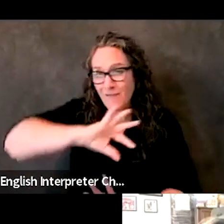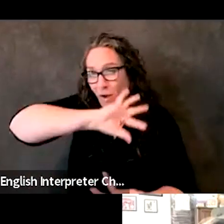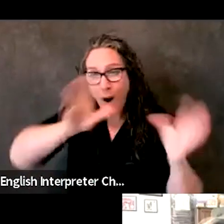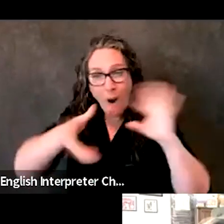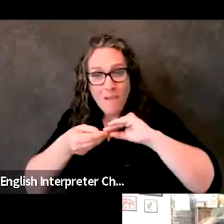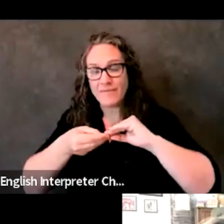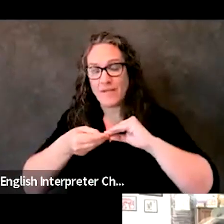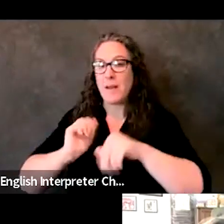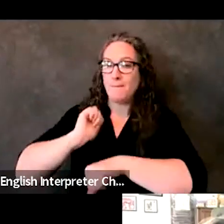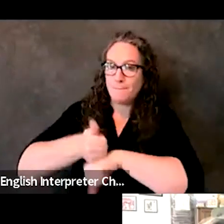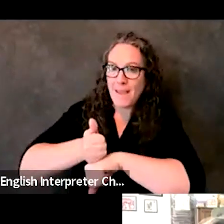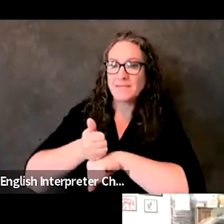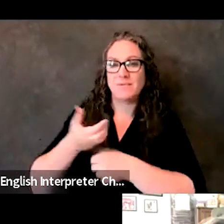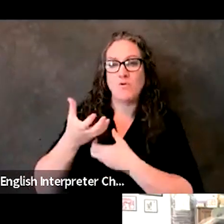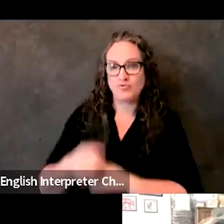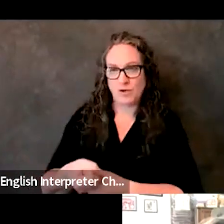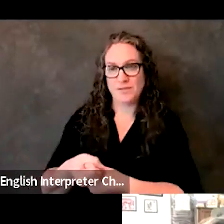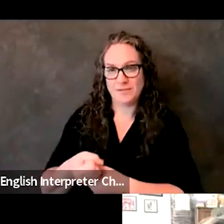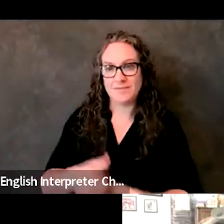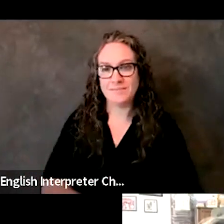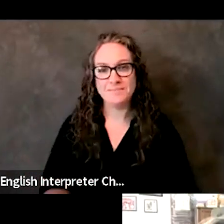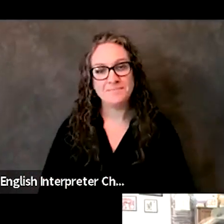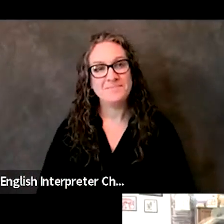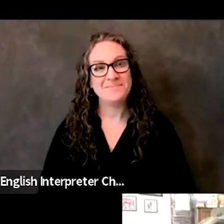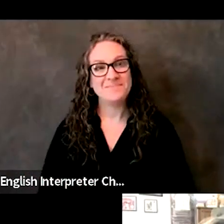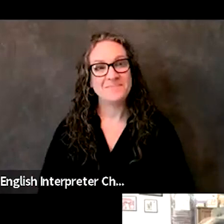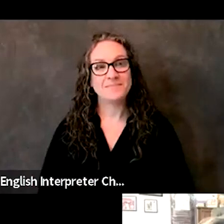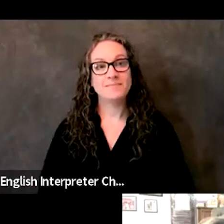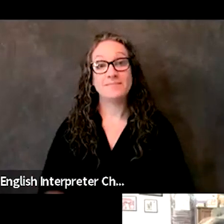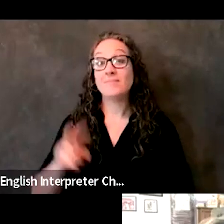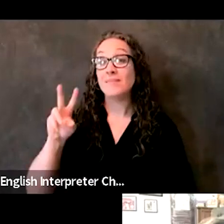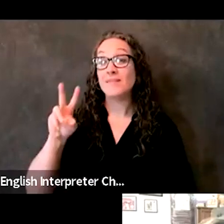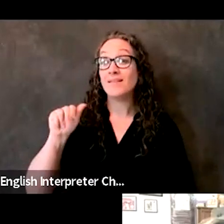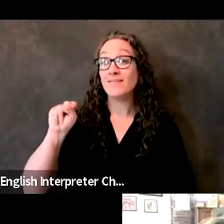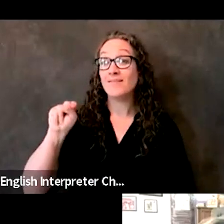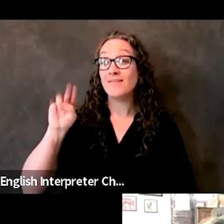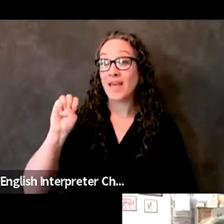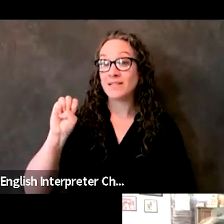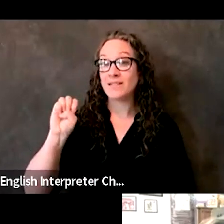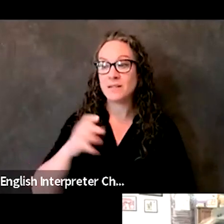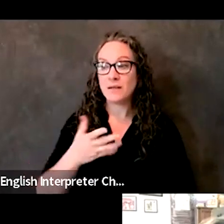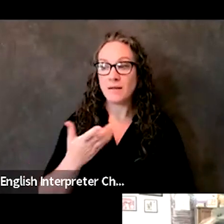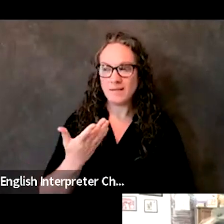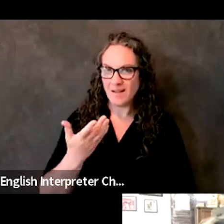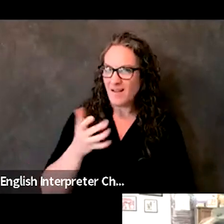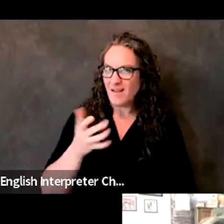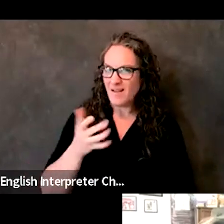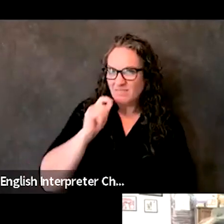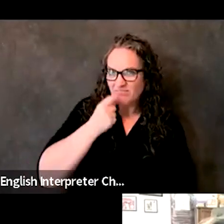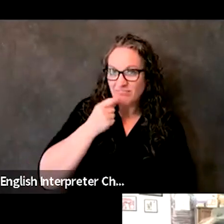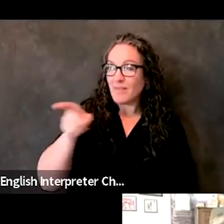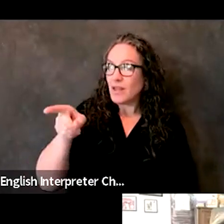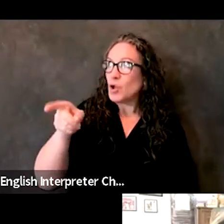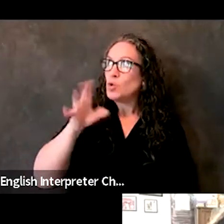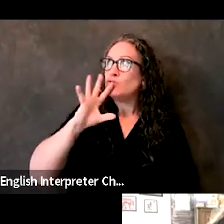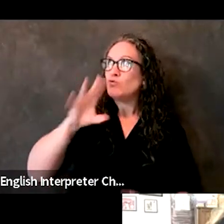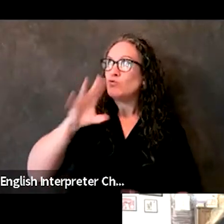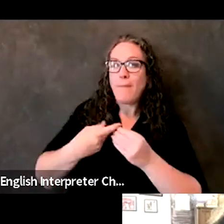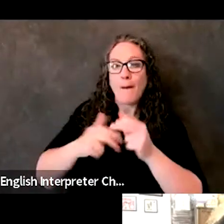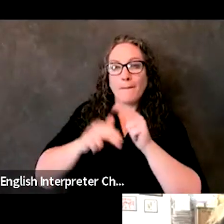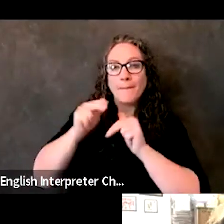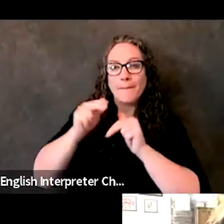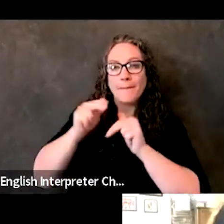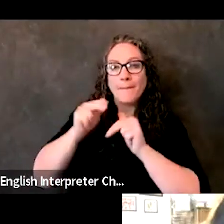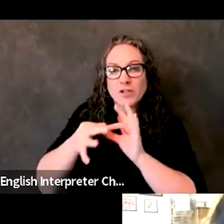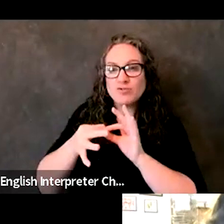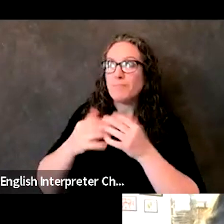Yeah. It's interesting, Salon, because you could be talking about building a relationship, uh, in terms of developing a